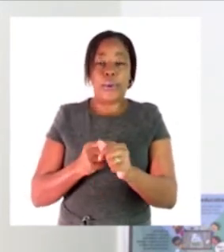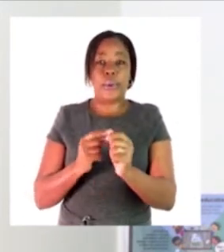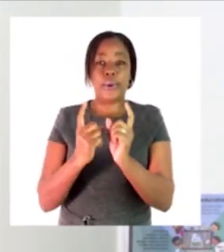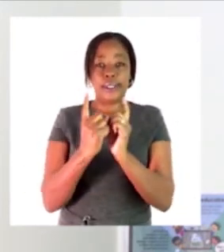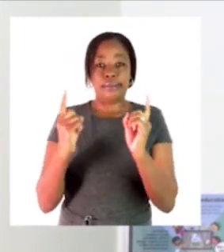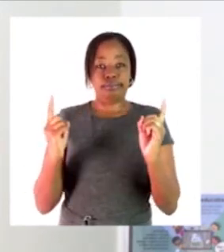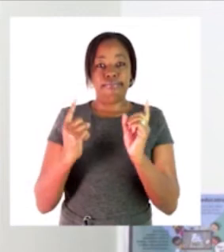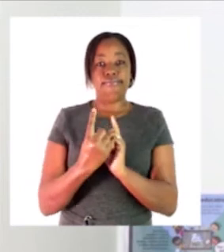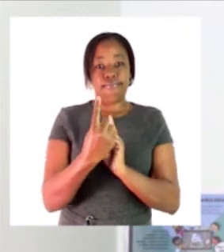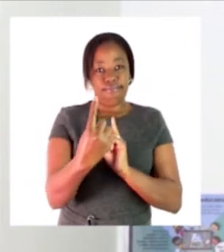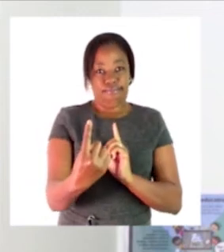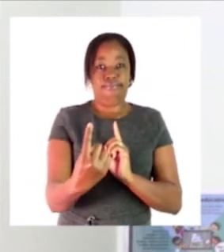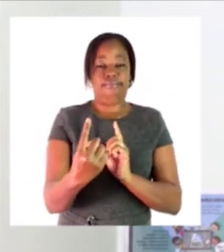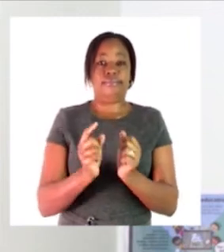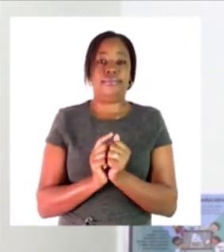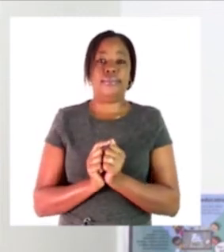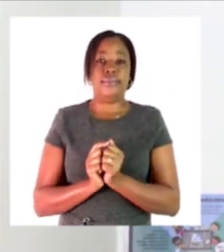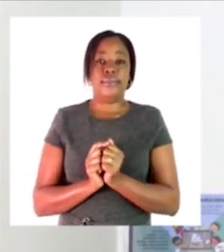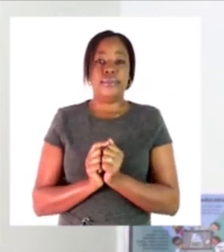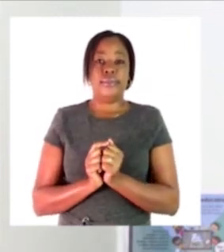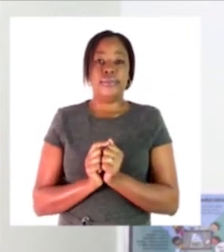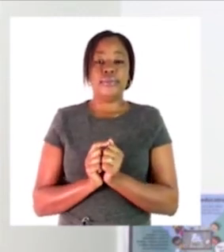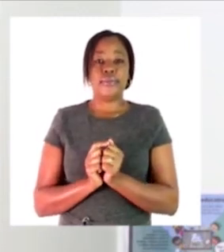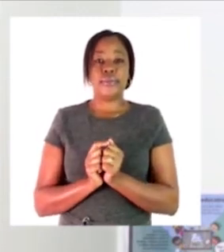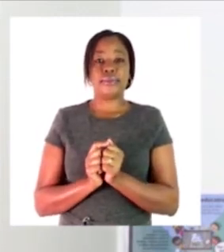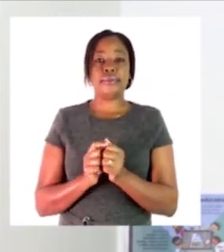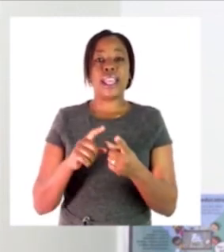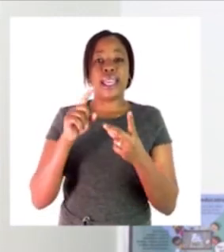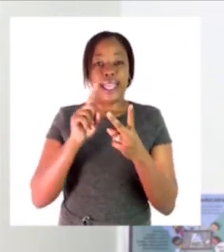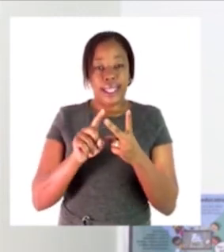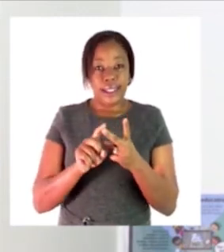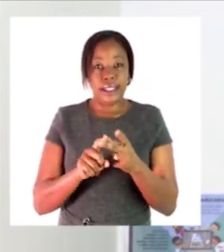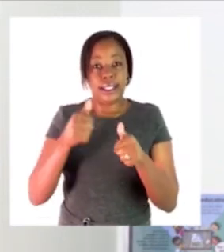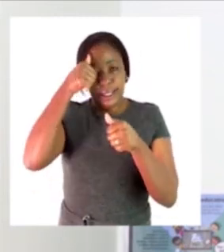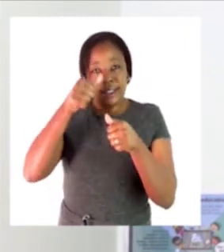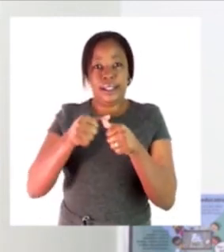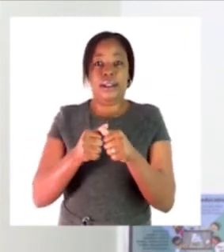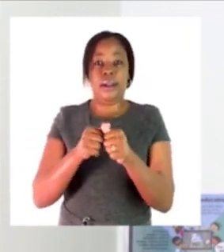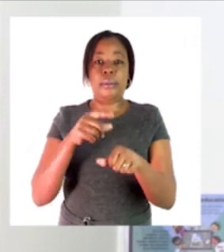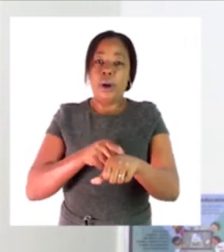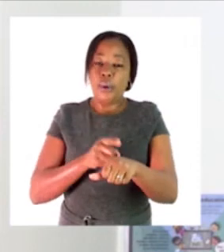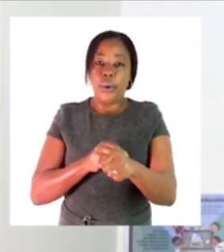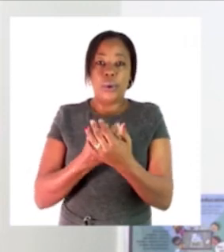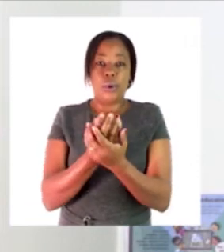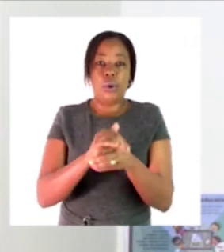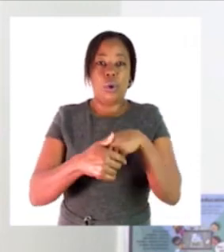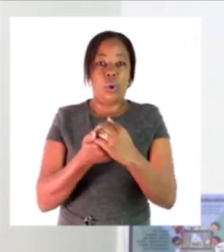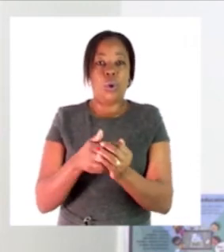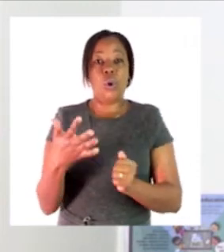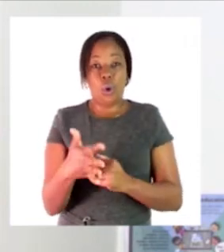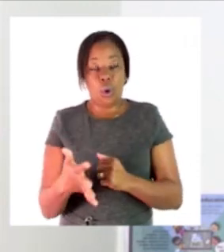meter or 1.5 meter to other people and remember to wash your hands thoroughly with water